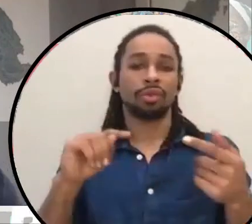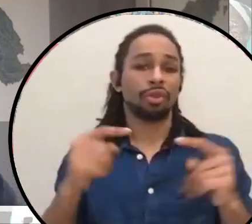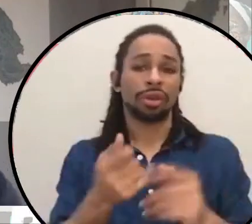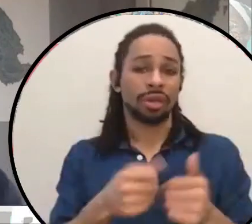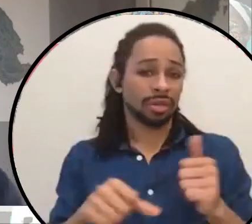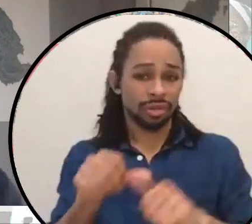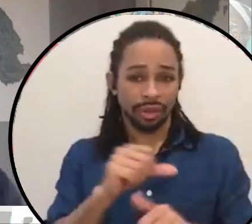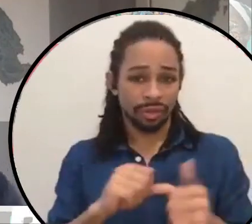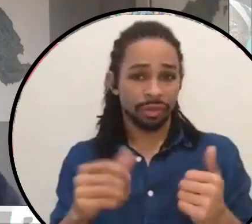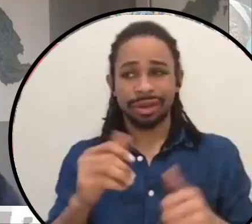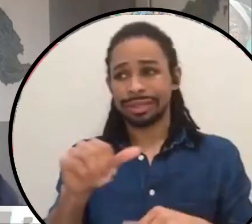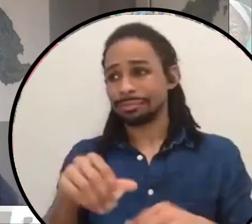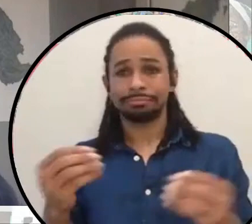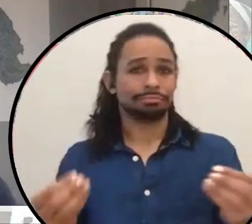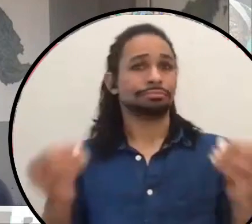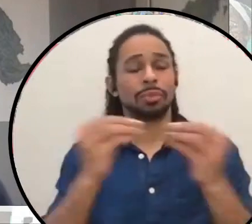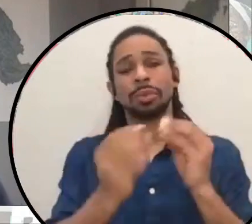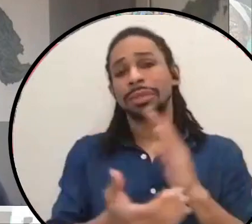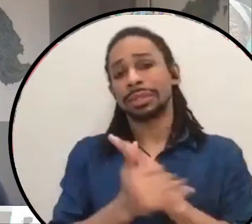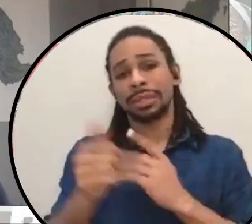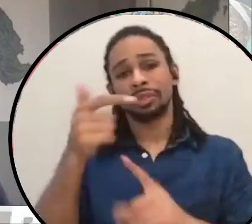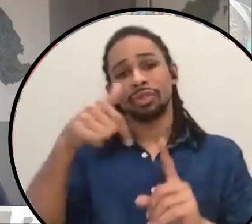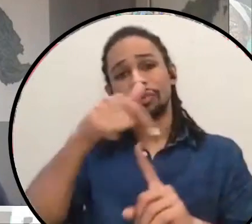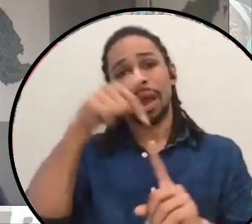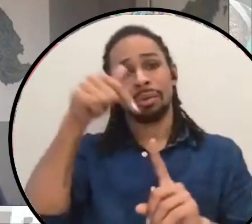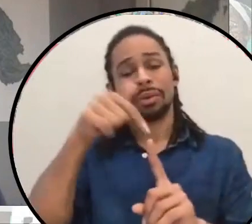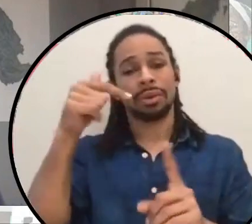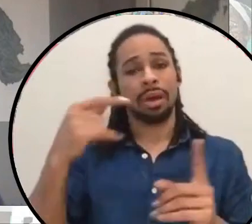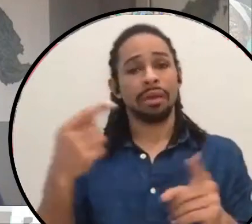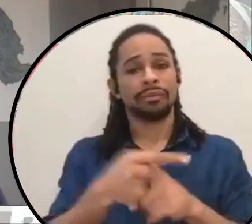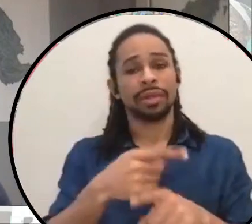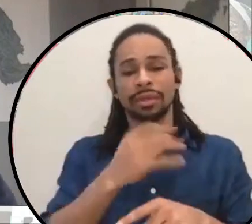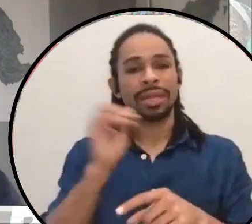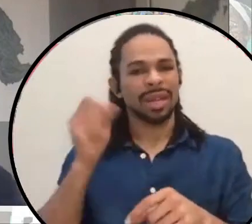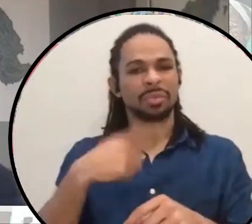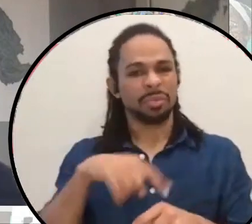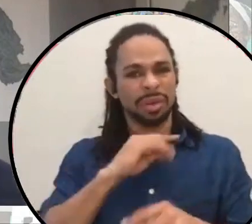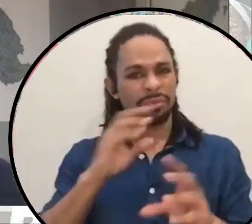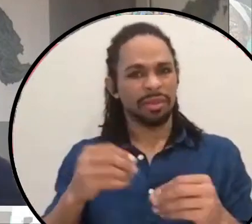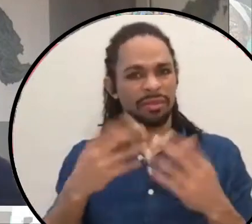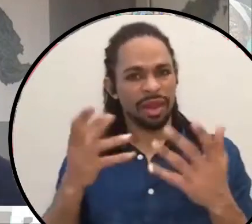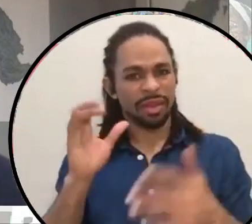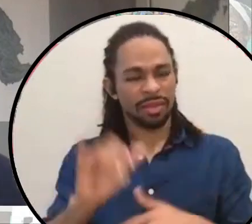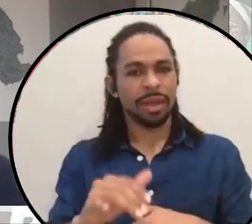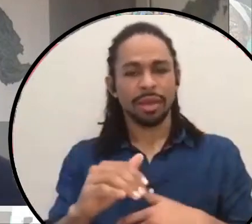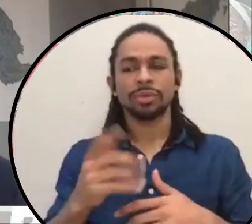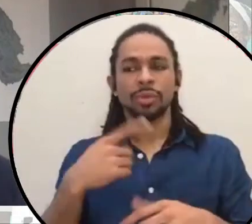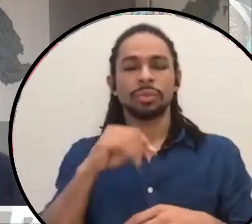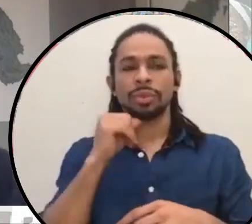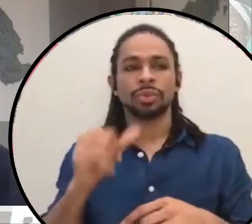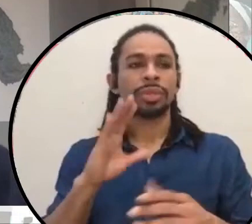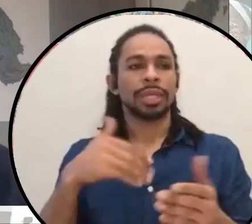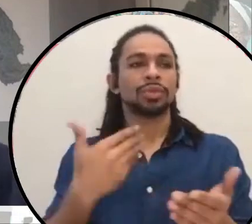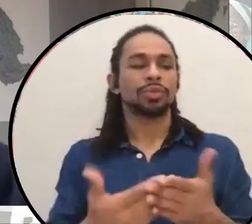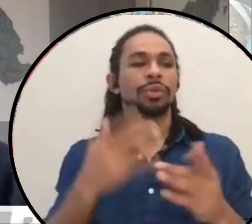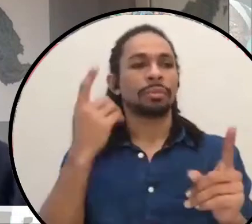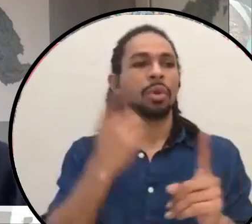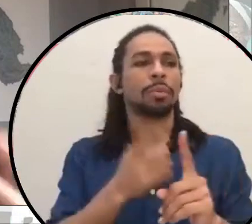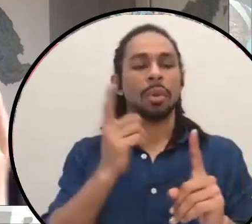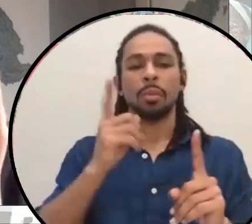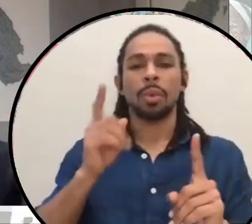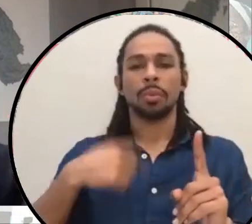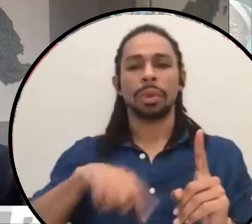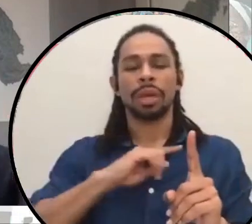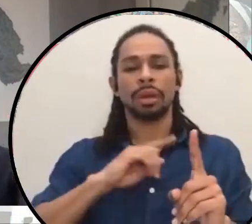like skills around conflict. And can we actually provide those so that we don't even get to a point where we call the police? You know, um, I'm thinking a